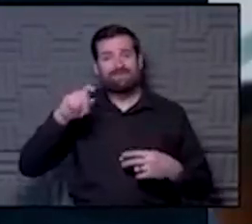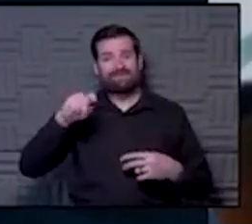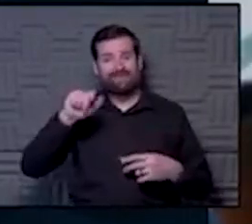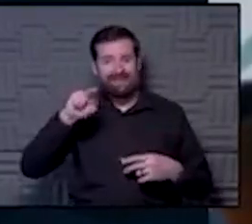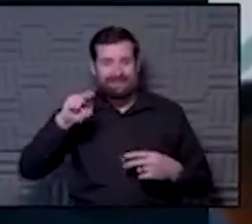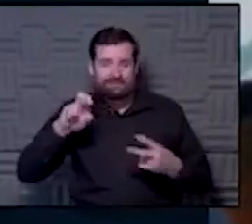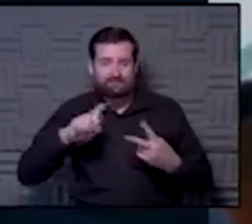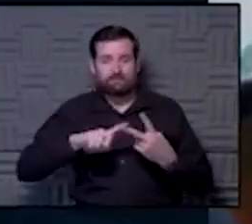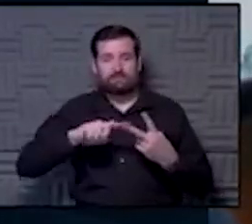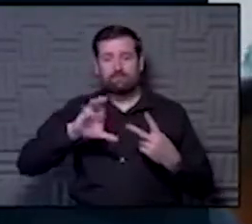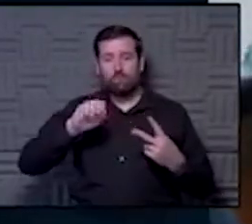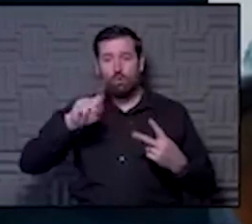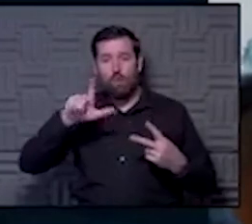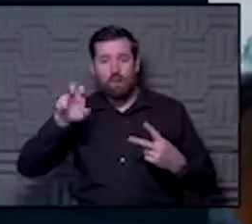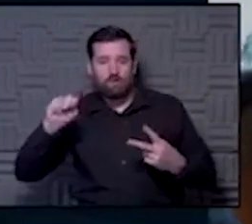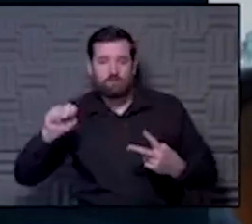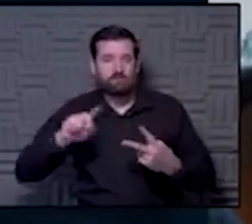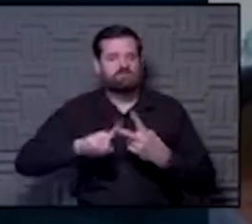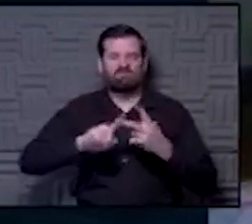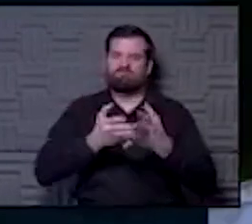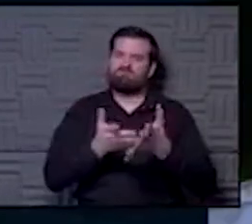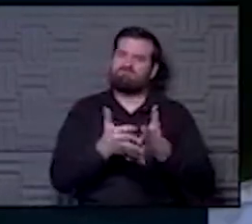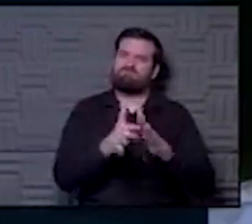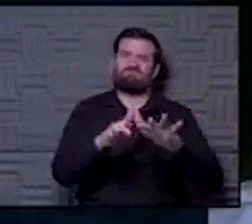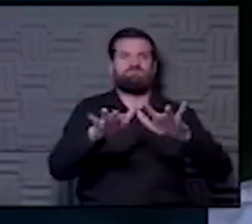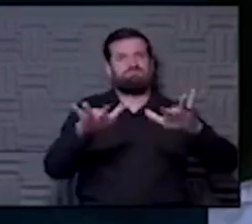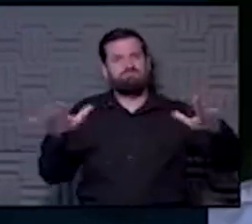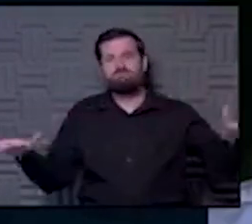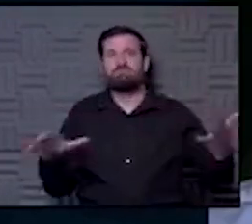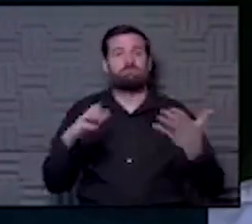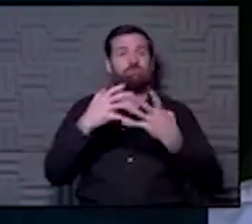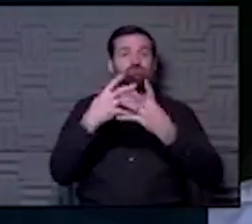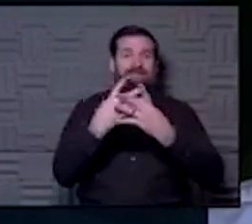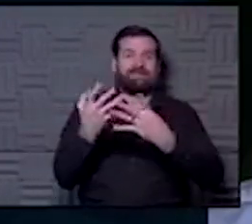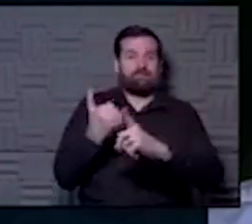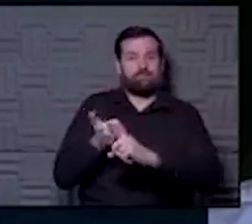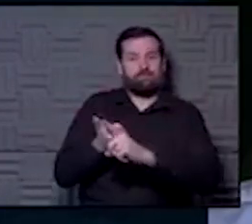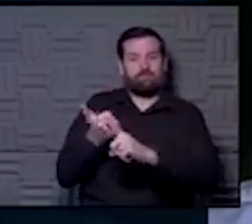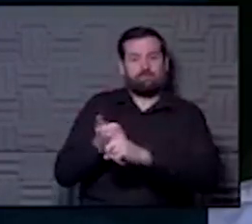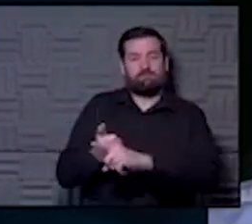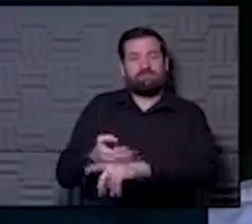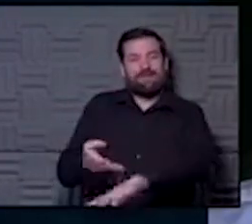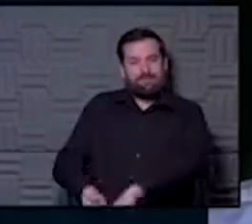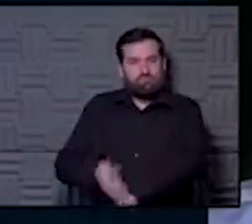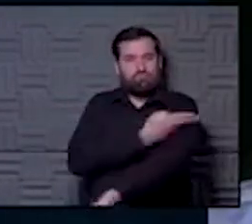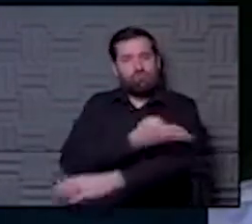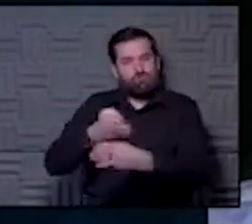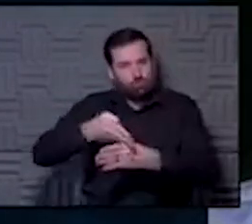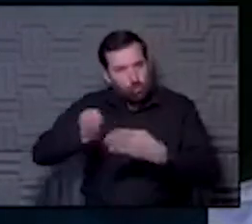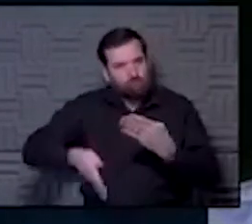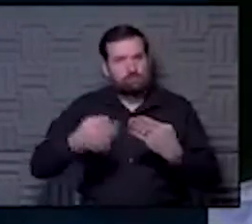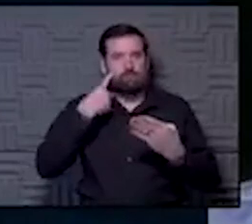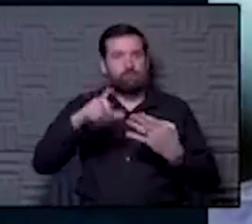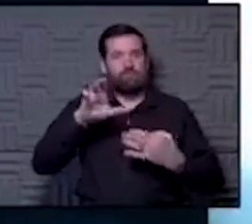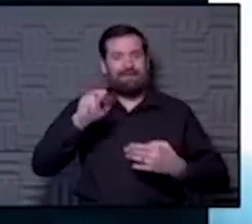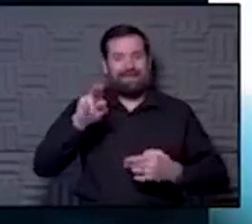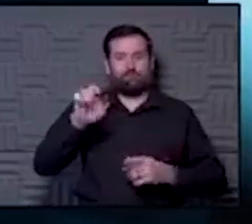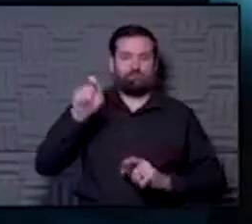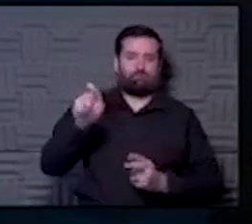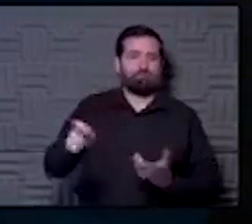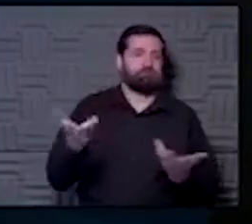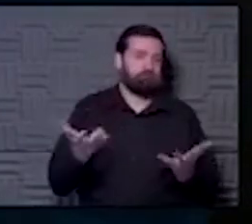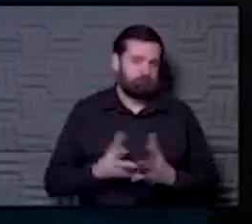colorectal, all across the board, screening has been shown to improve outcomes for cancer survival.